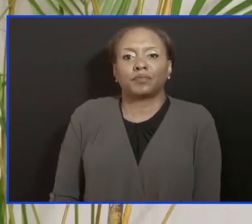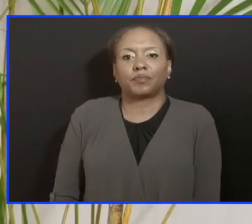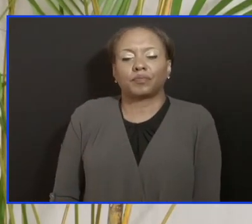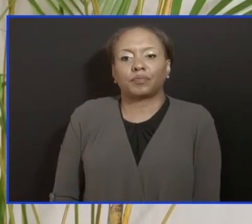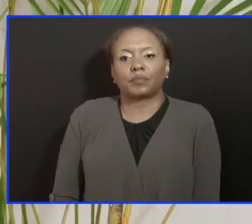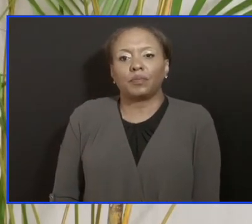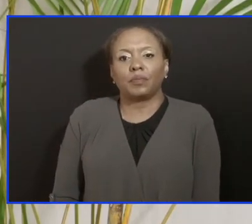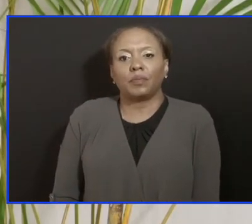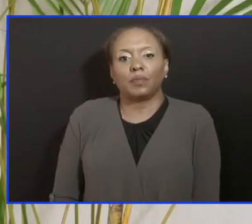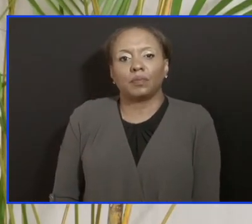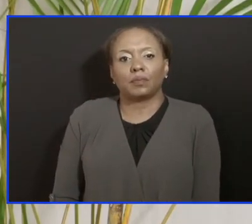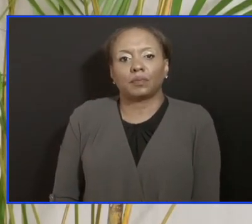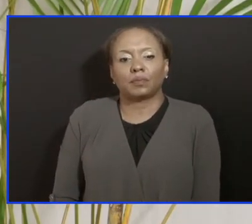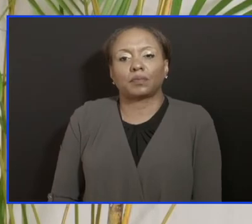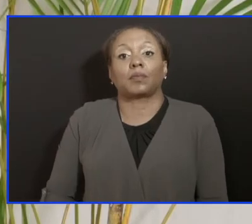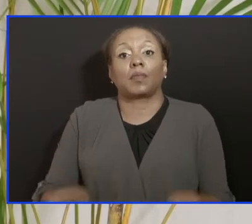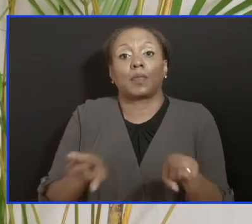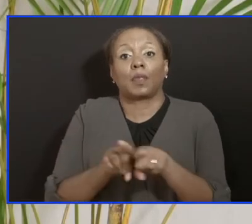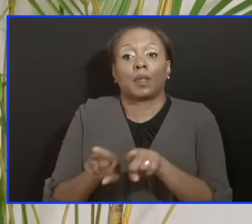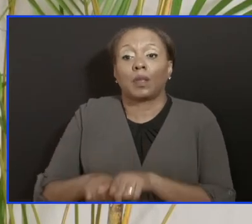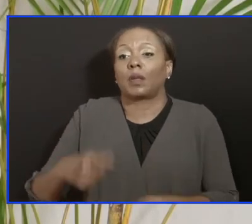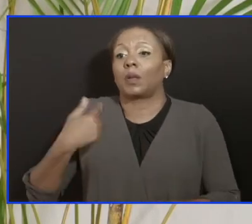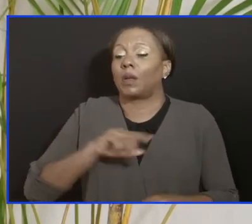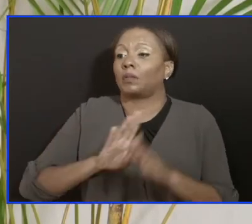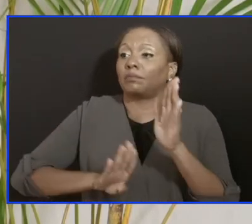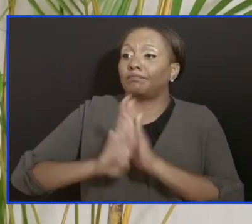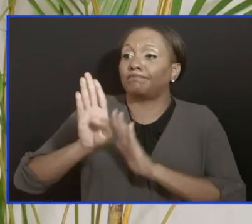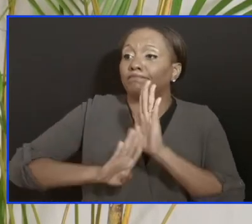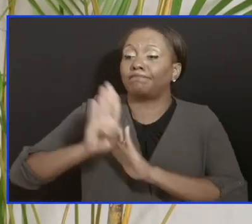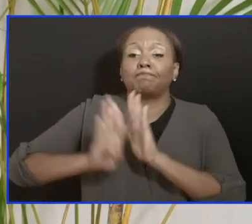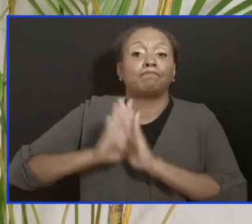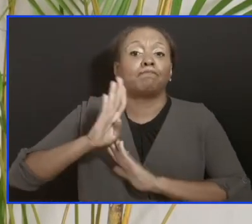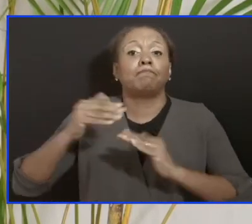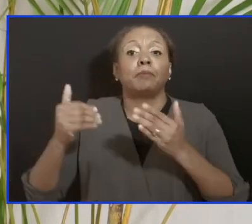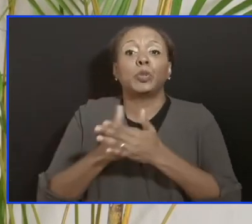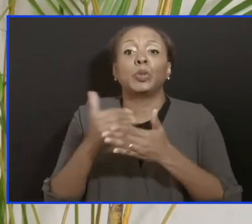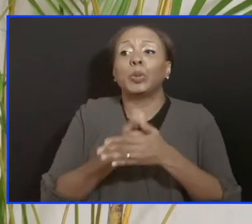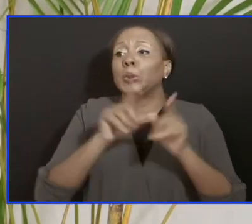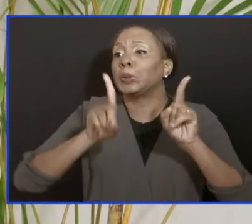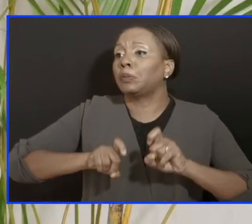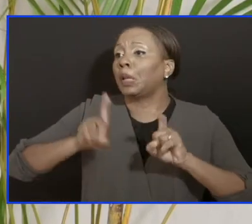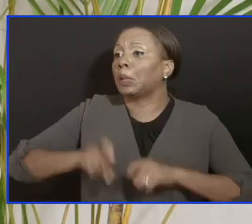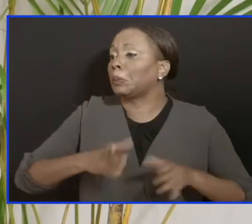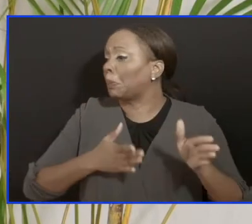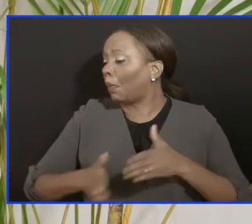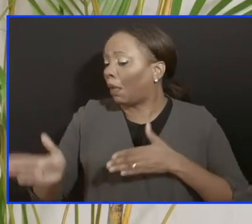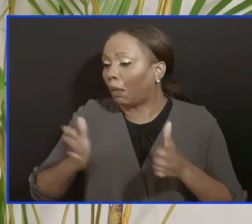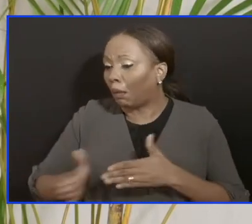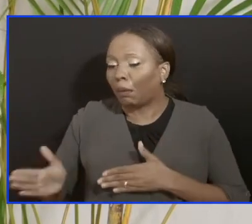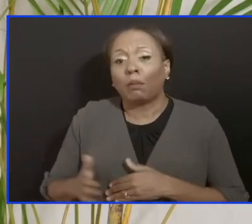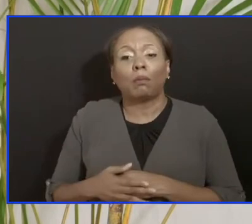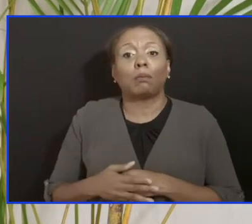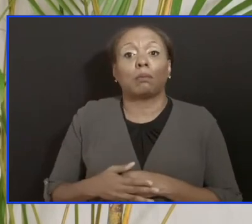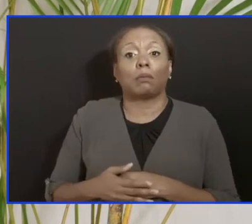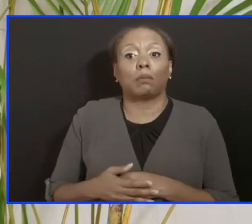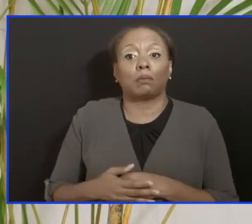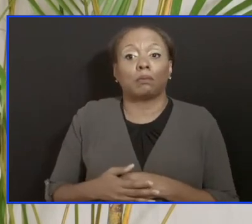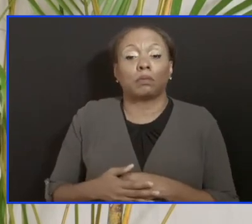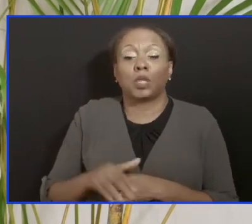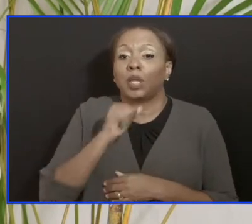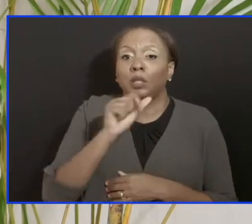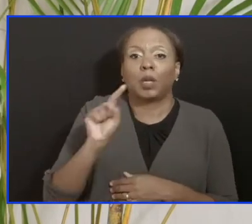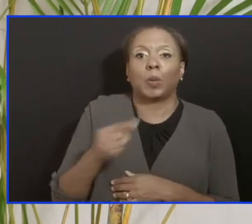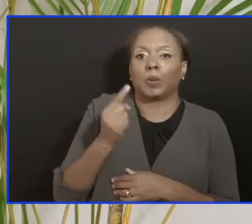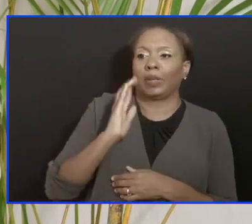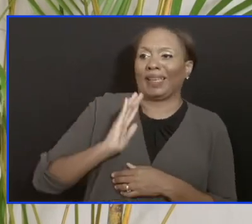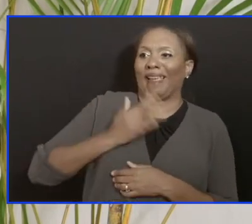strategy that we are developing and will be rolling out shortly. And we are doing so not only because of our own experience, but